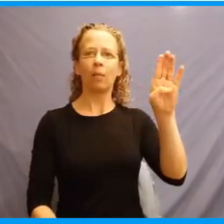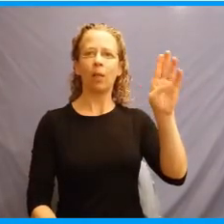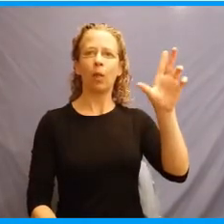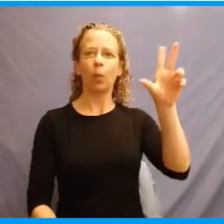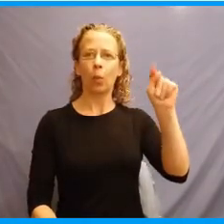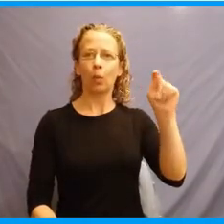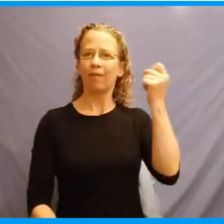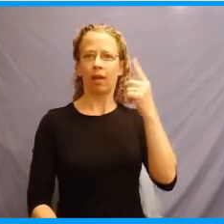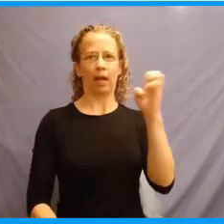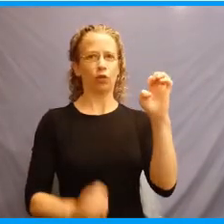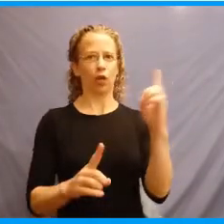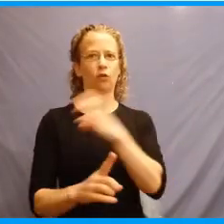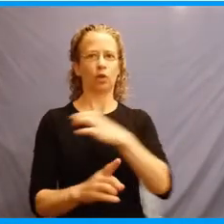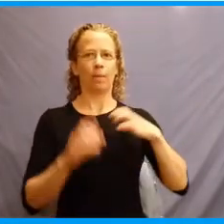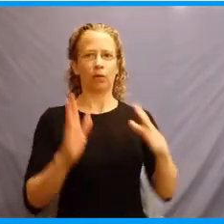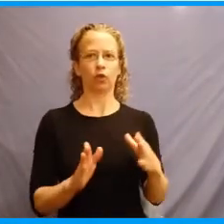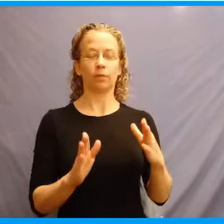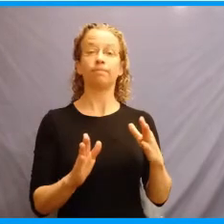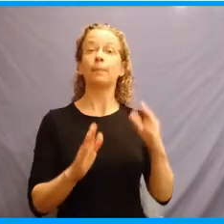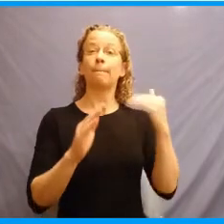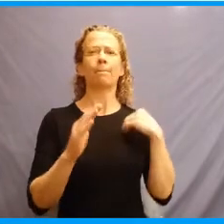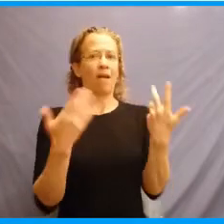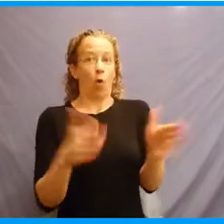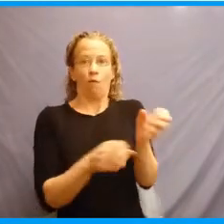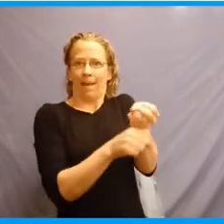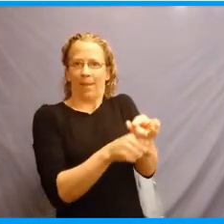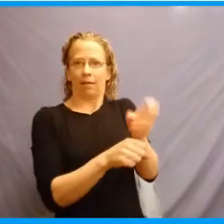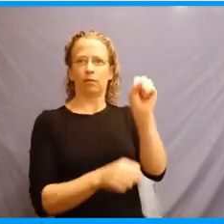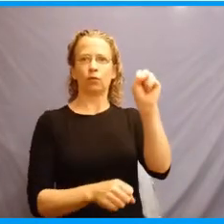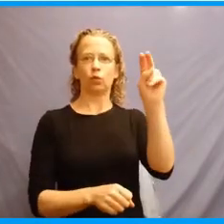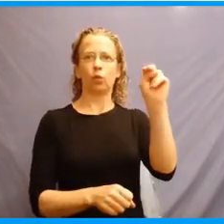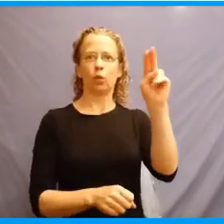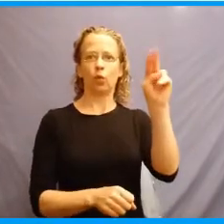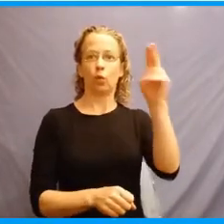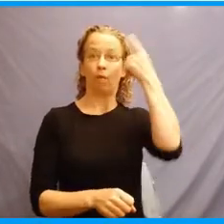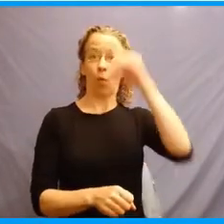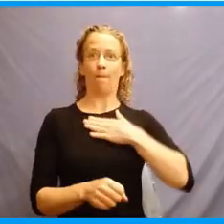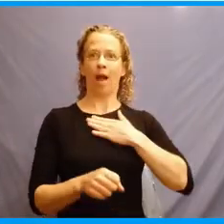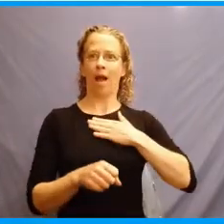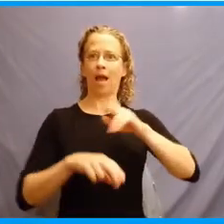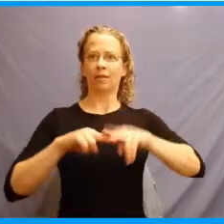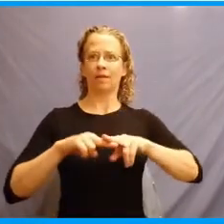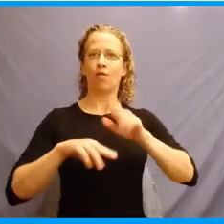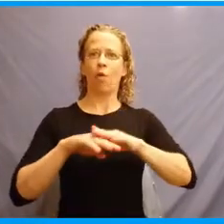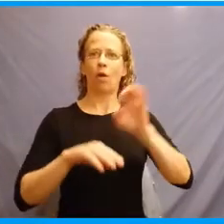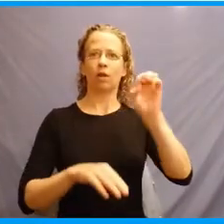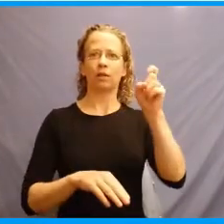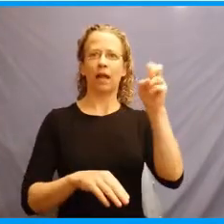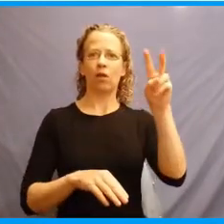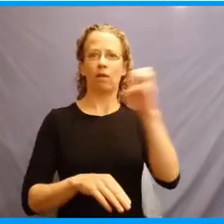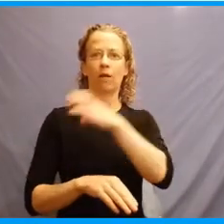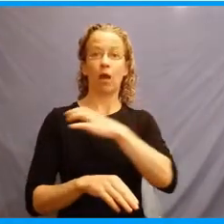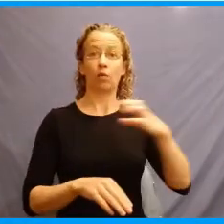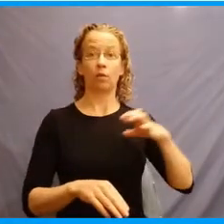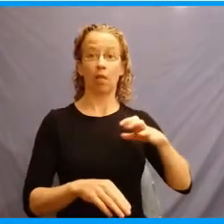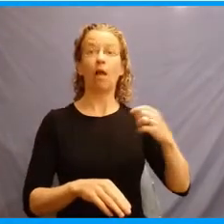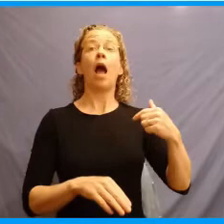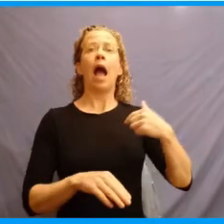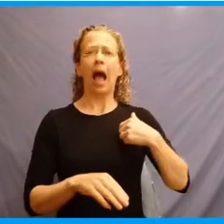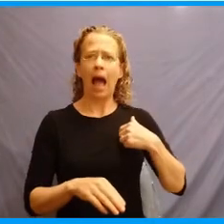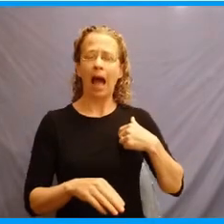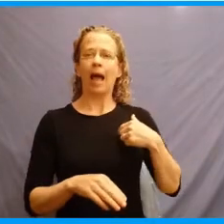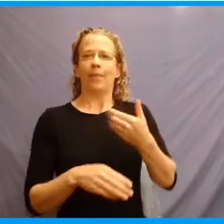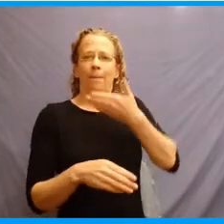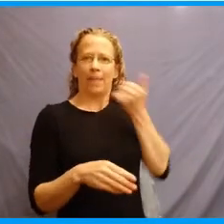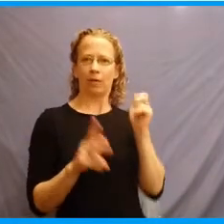already beaten Sununu from my position on the executive council. I've held Sununu accountable and I am